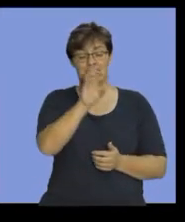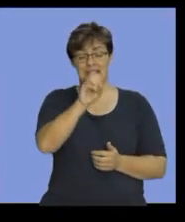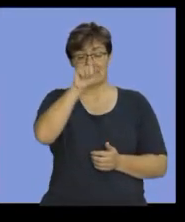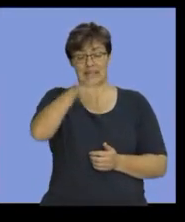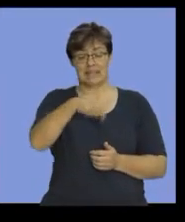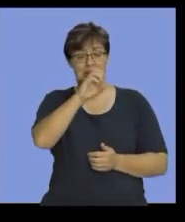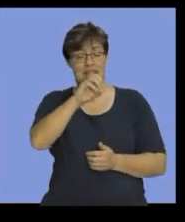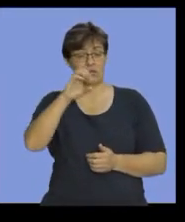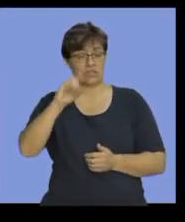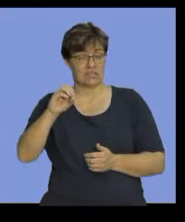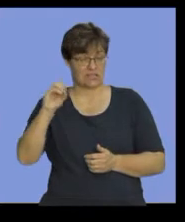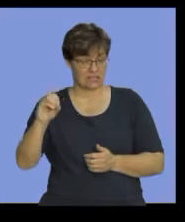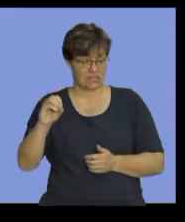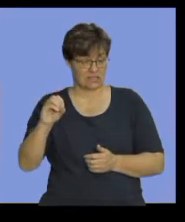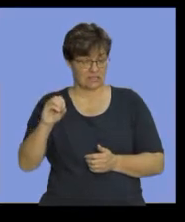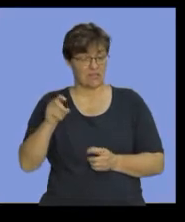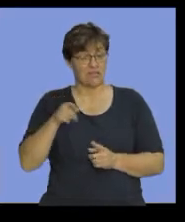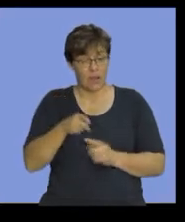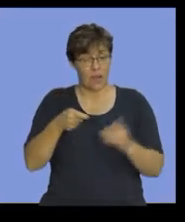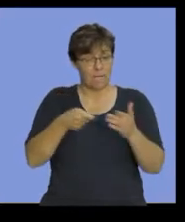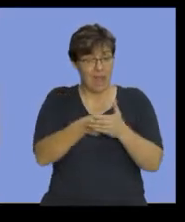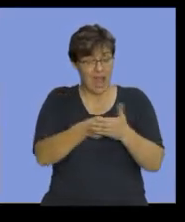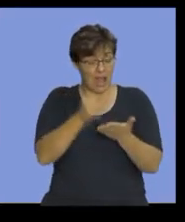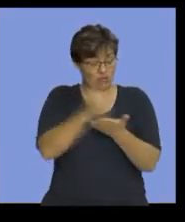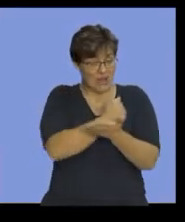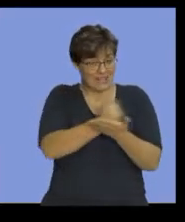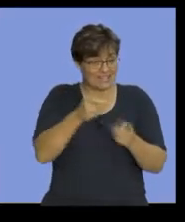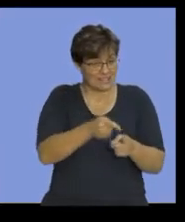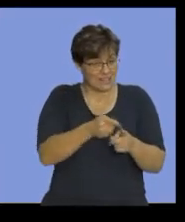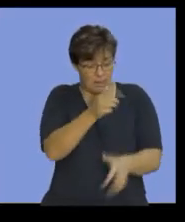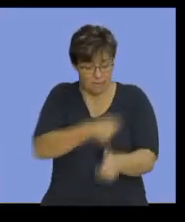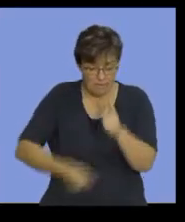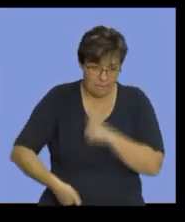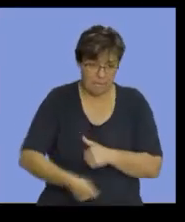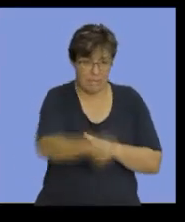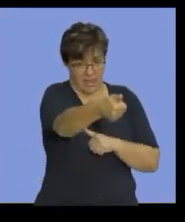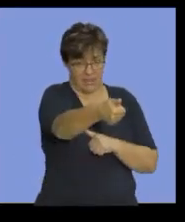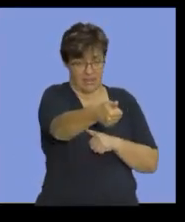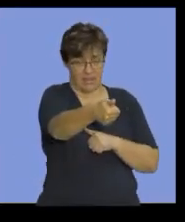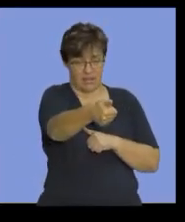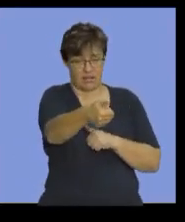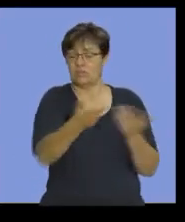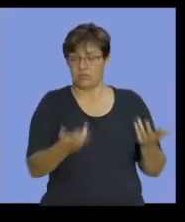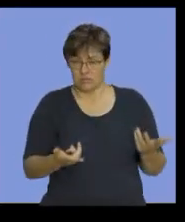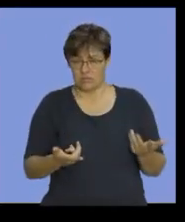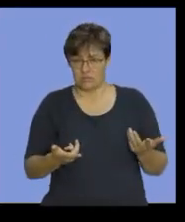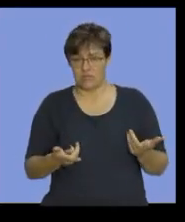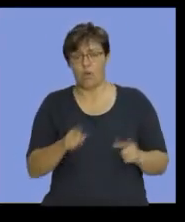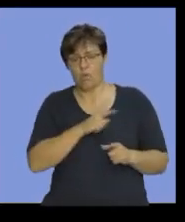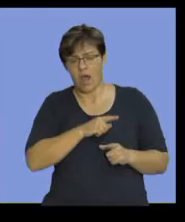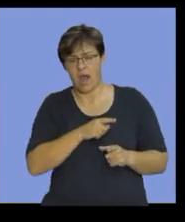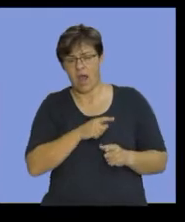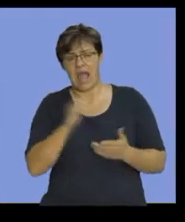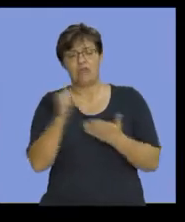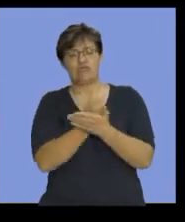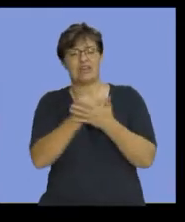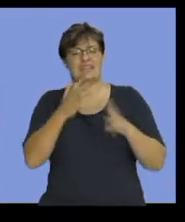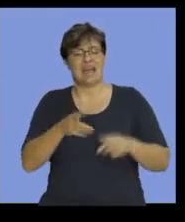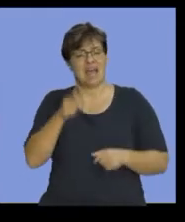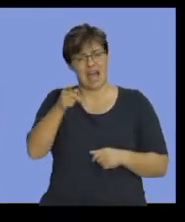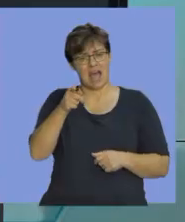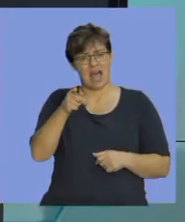rand goods that were bought on credit were returned. That means, we return these to our creditors.